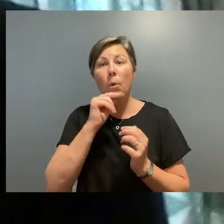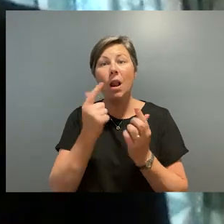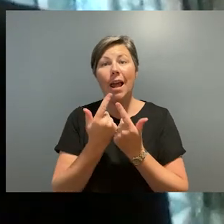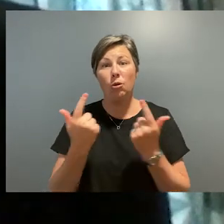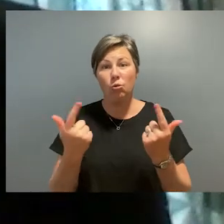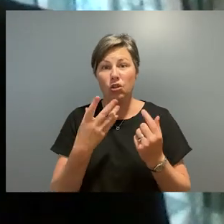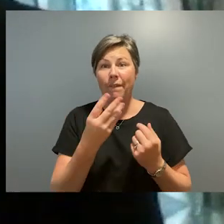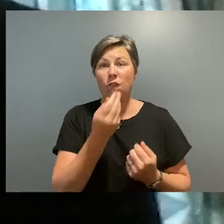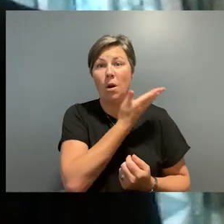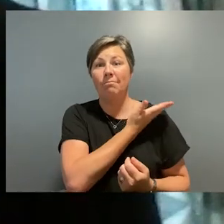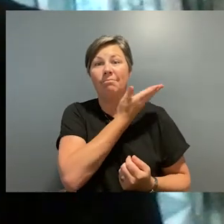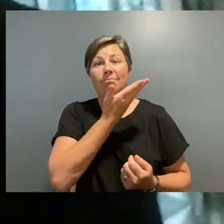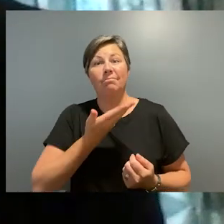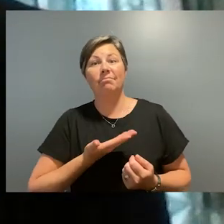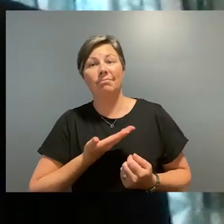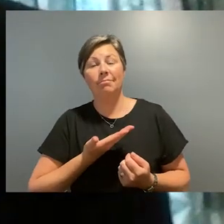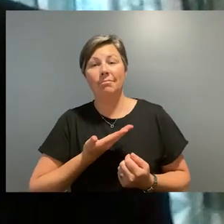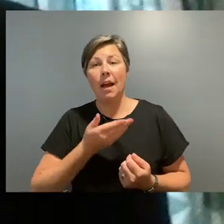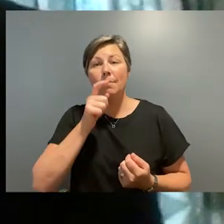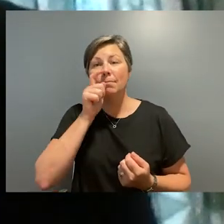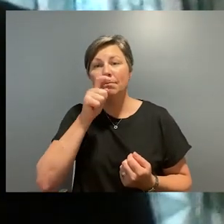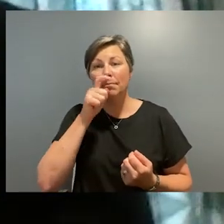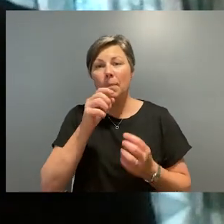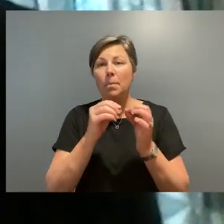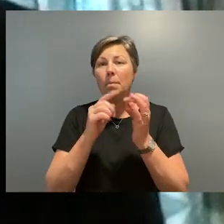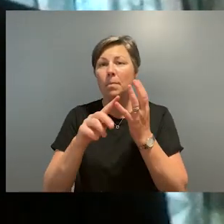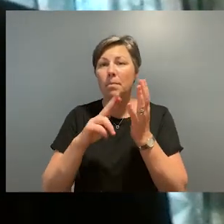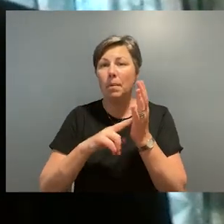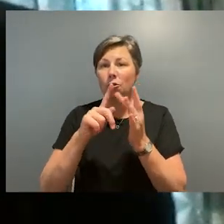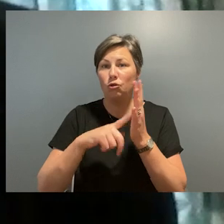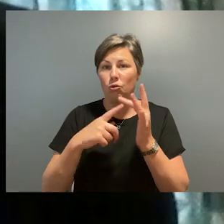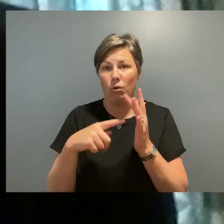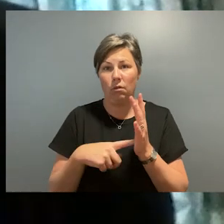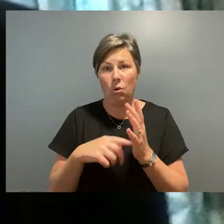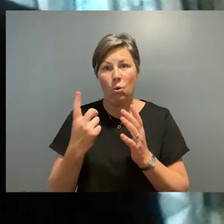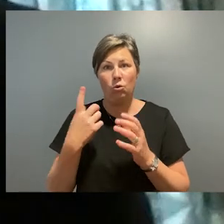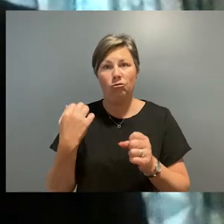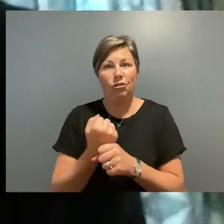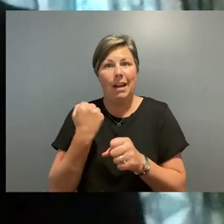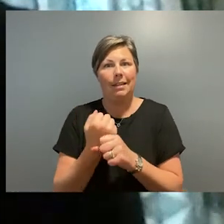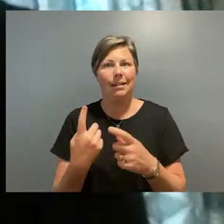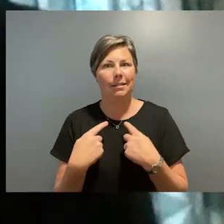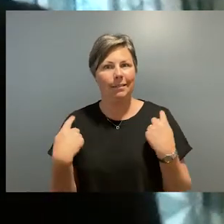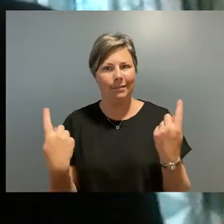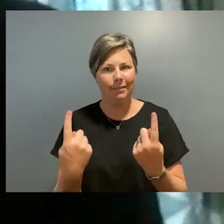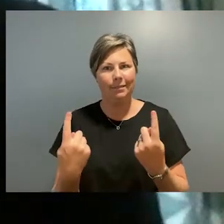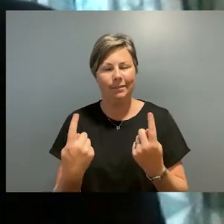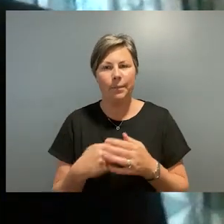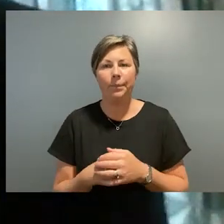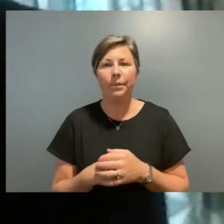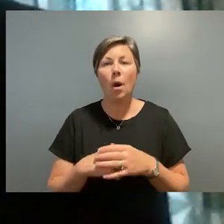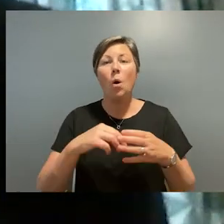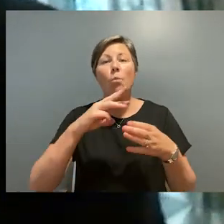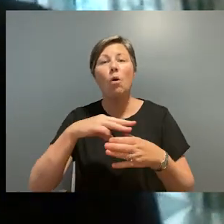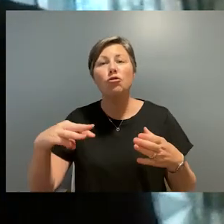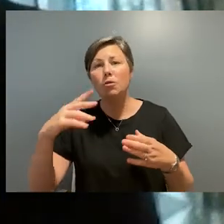Bunjil, our creator. The language of the land that the majority of Melbourne is now built on. The